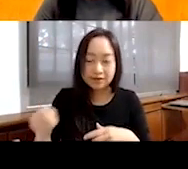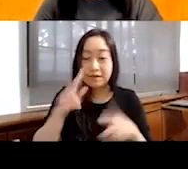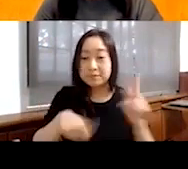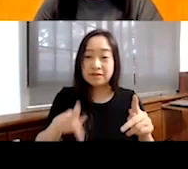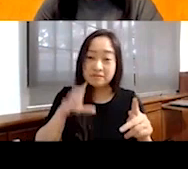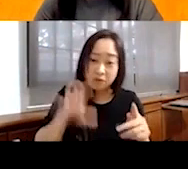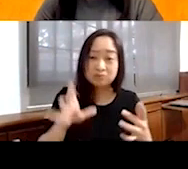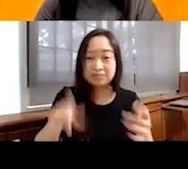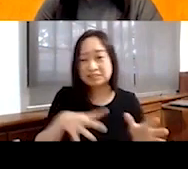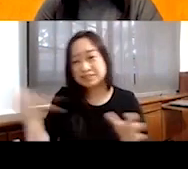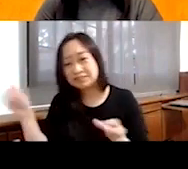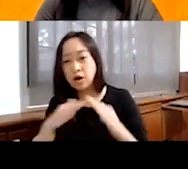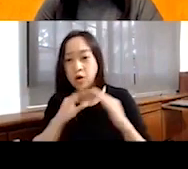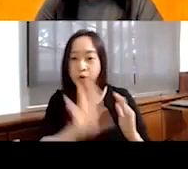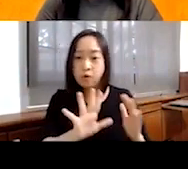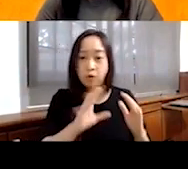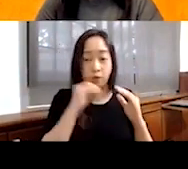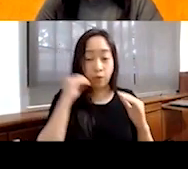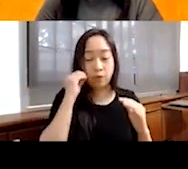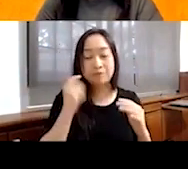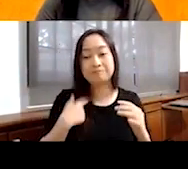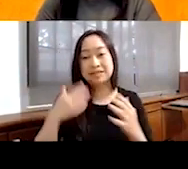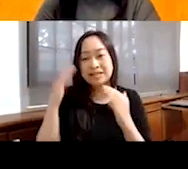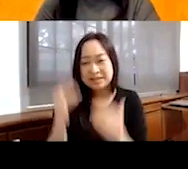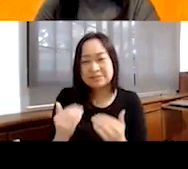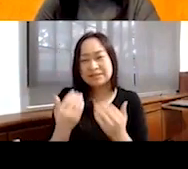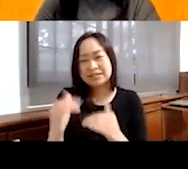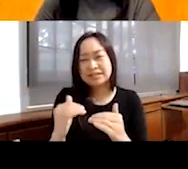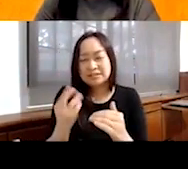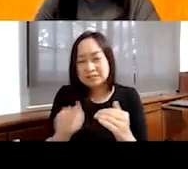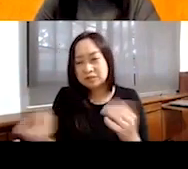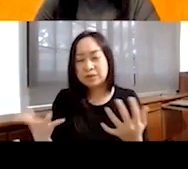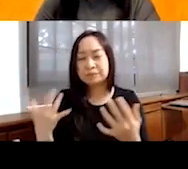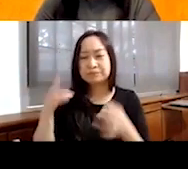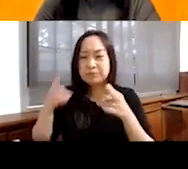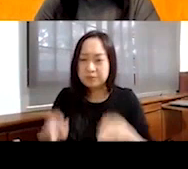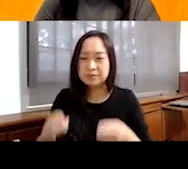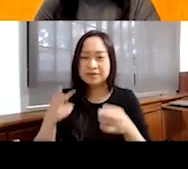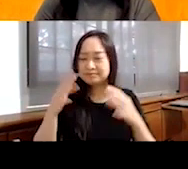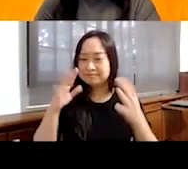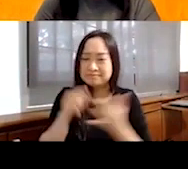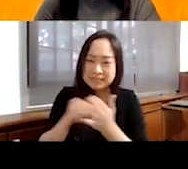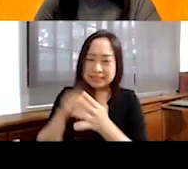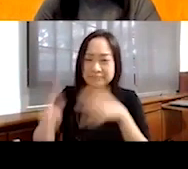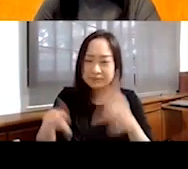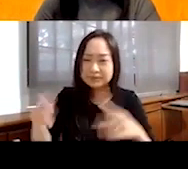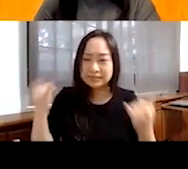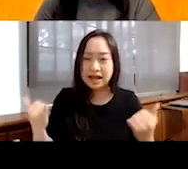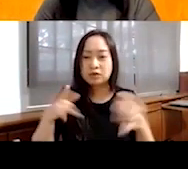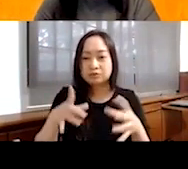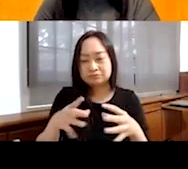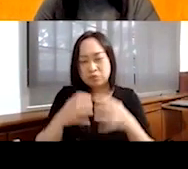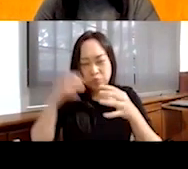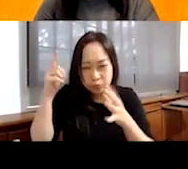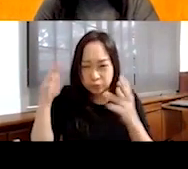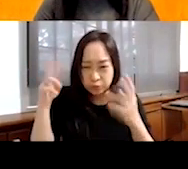and with limited access to basic needs and an already dire humanitarian situation for millions of people. It's now excavated with